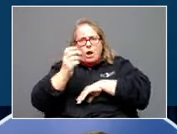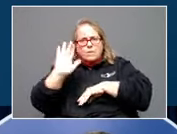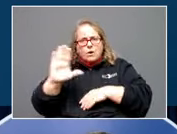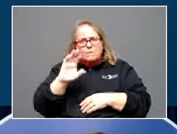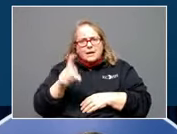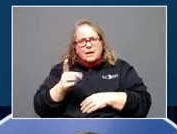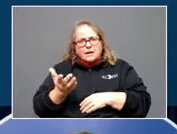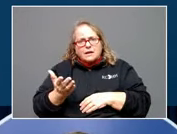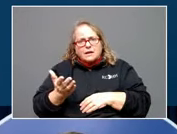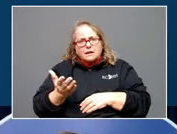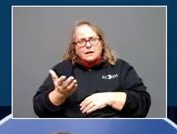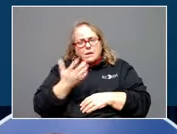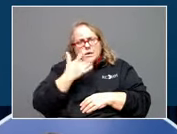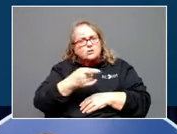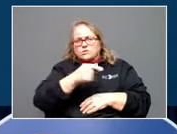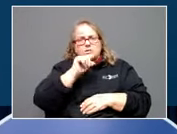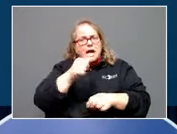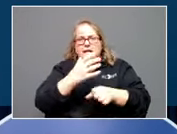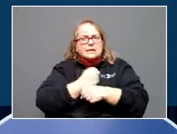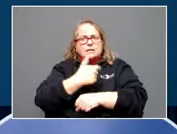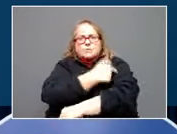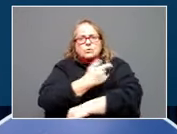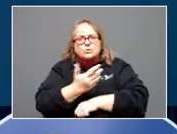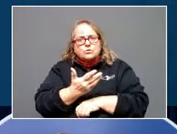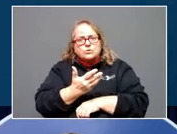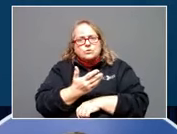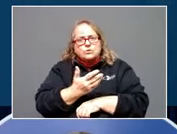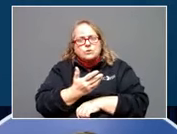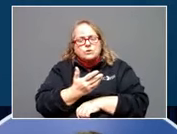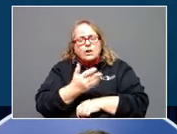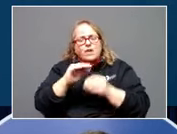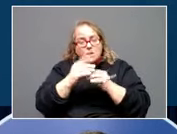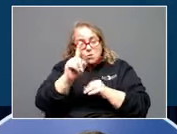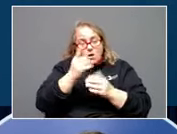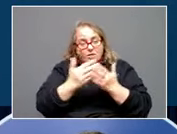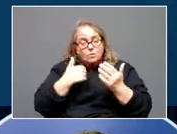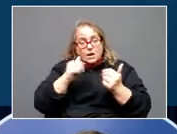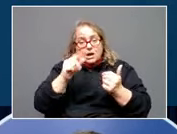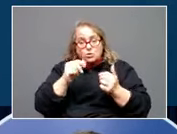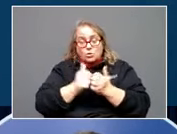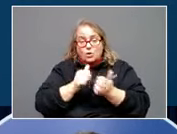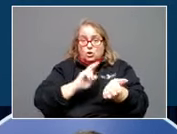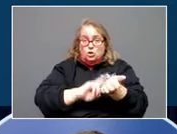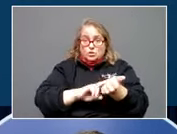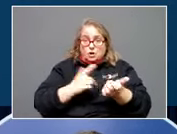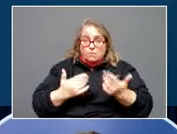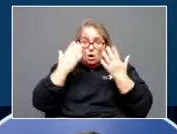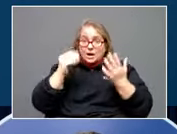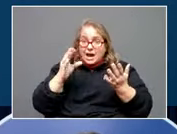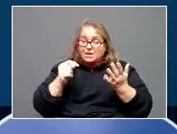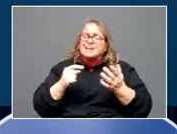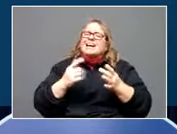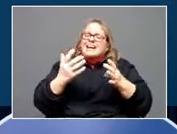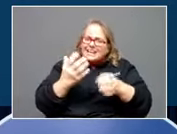to protect hospital capacity, heck, the number one thing that we can do to address our nursing burnout is to get vaccinated.